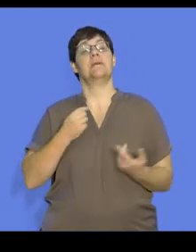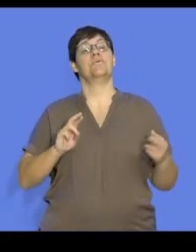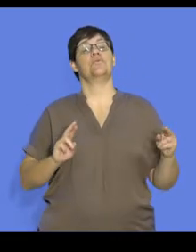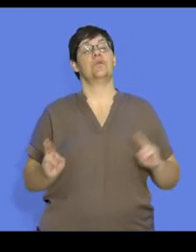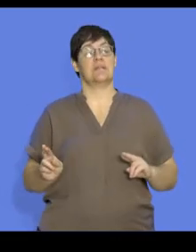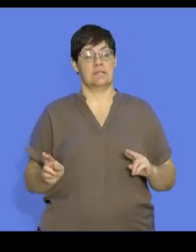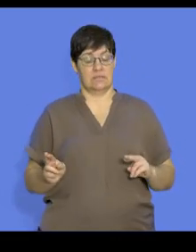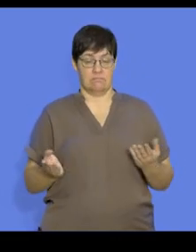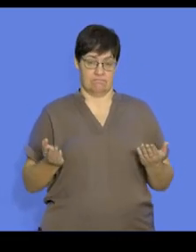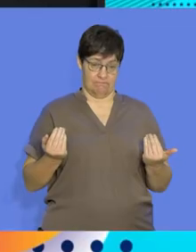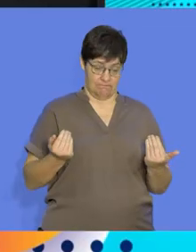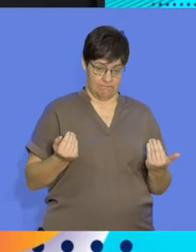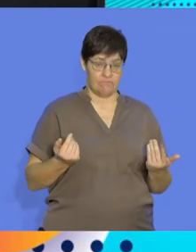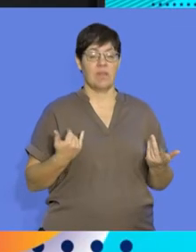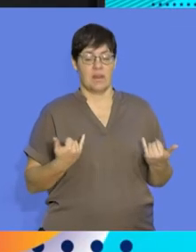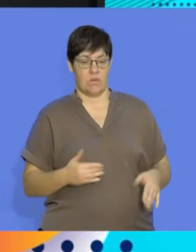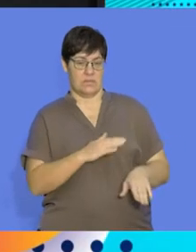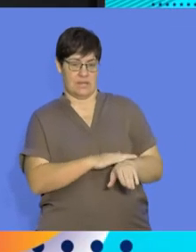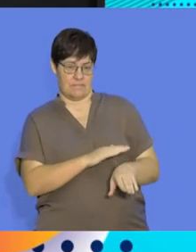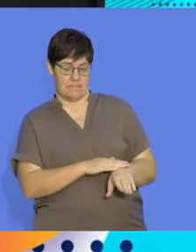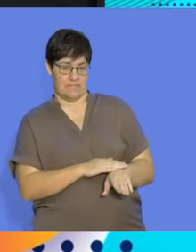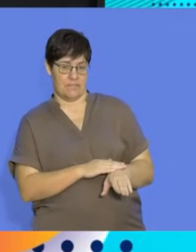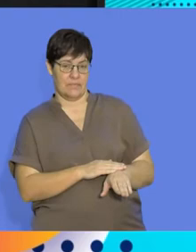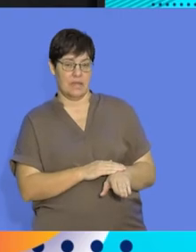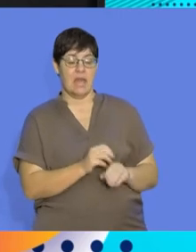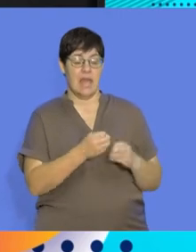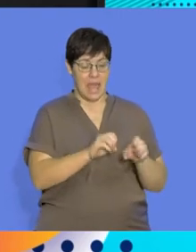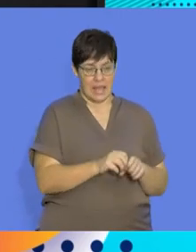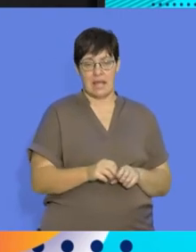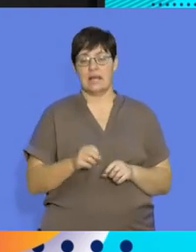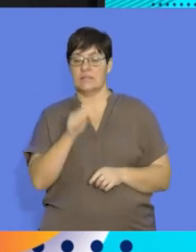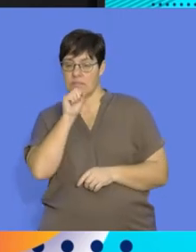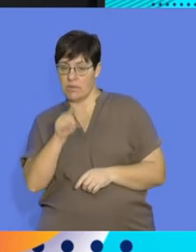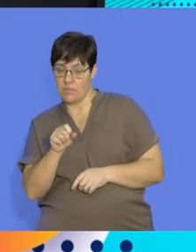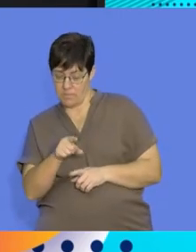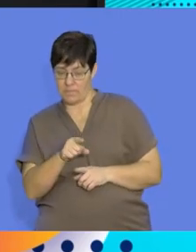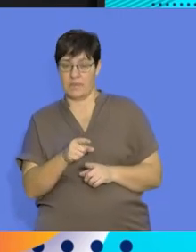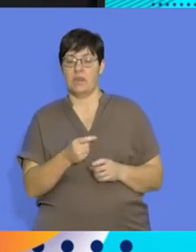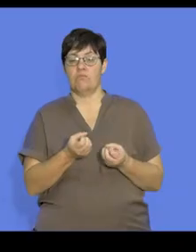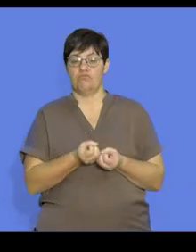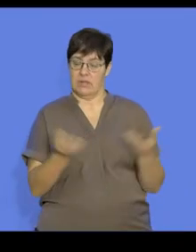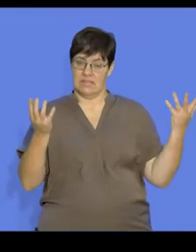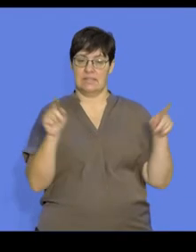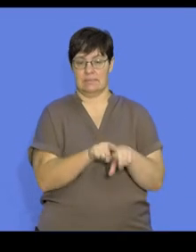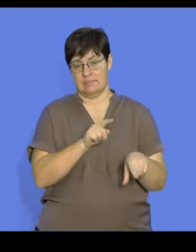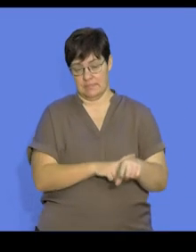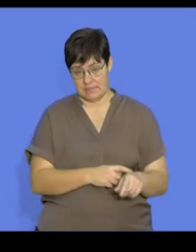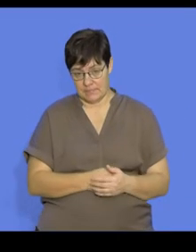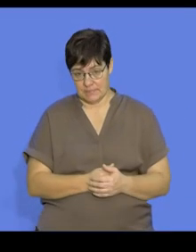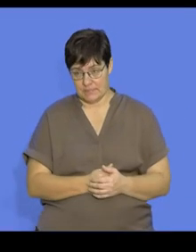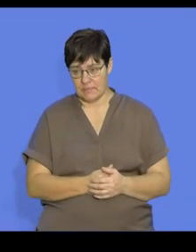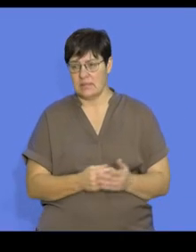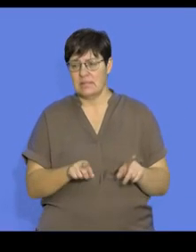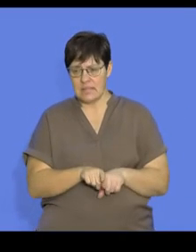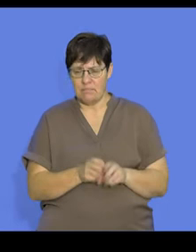the process of reproduction should be timed and that eggs and sperms are released at the same time. We also know that there are a